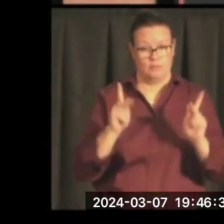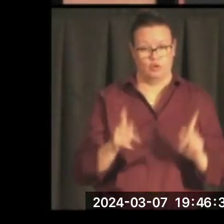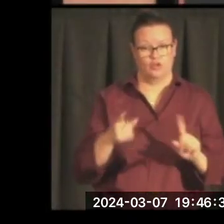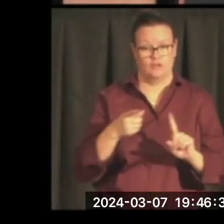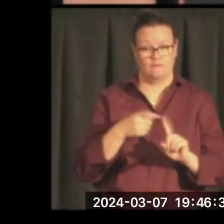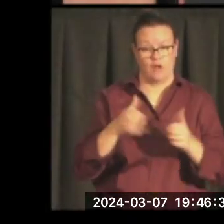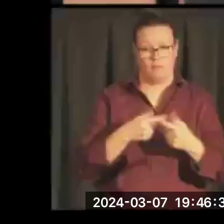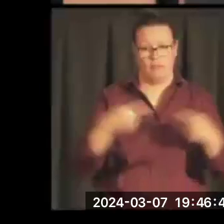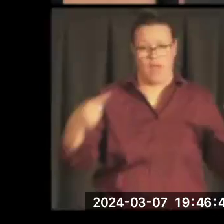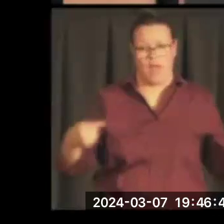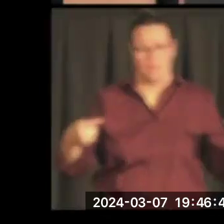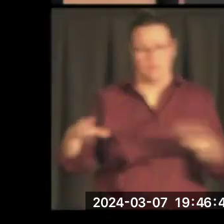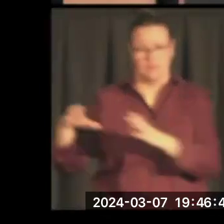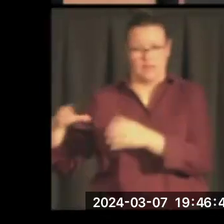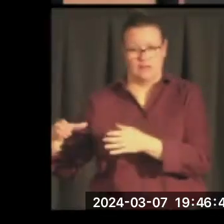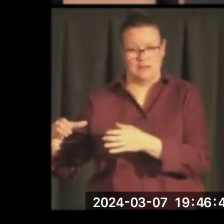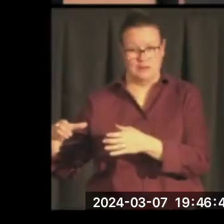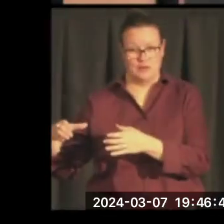this is going to be hard to comprehend.